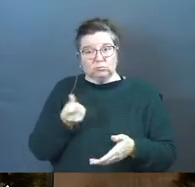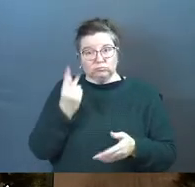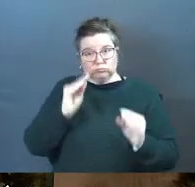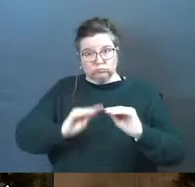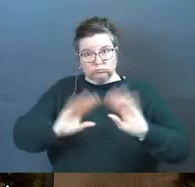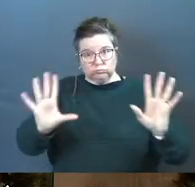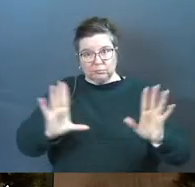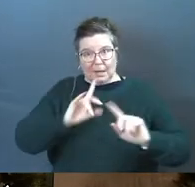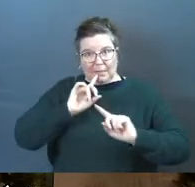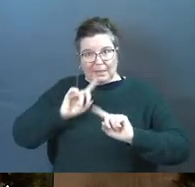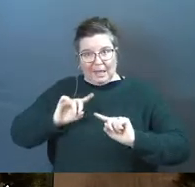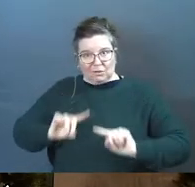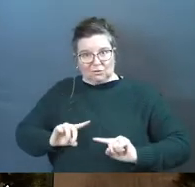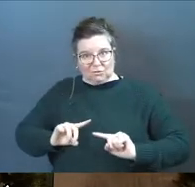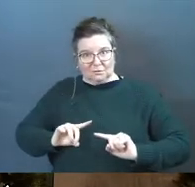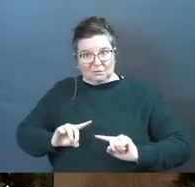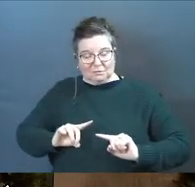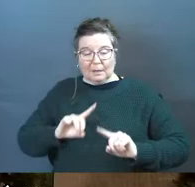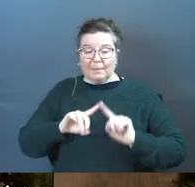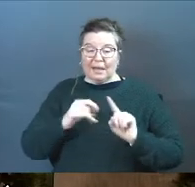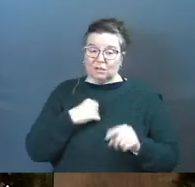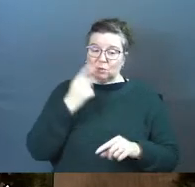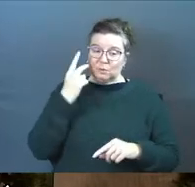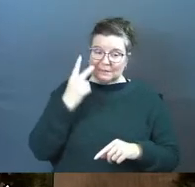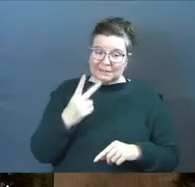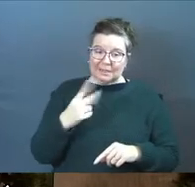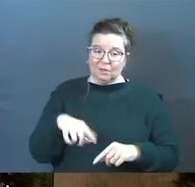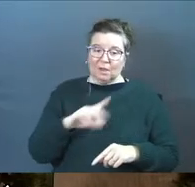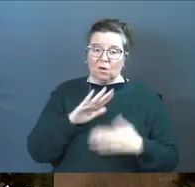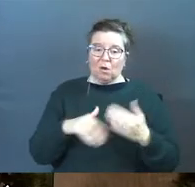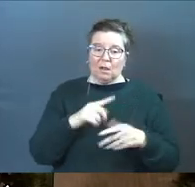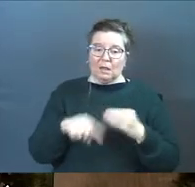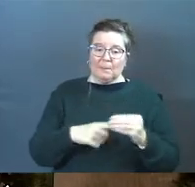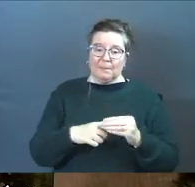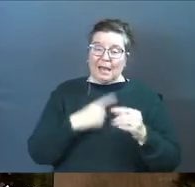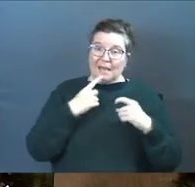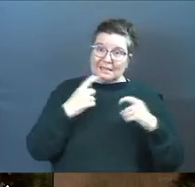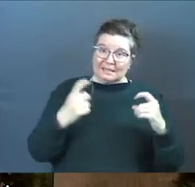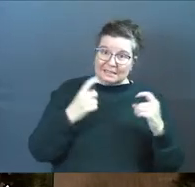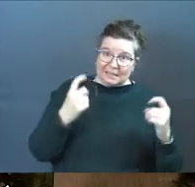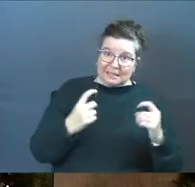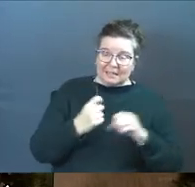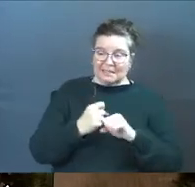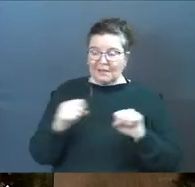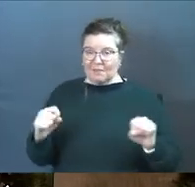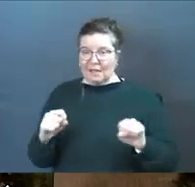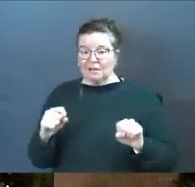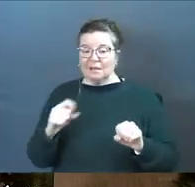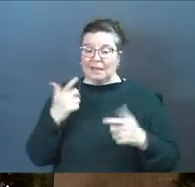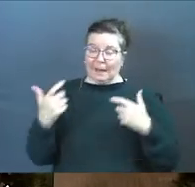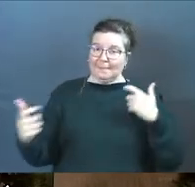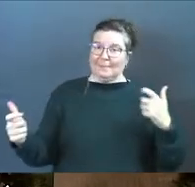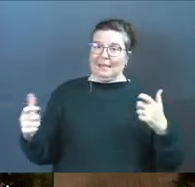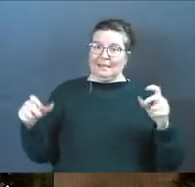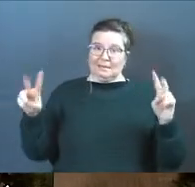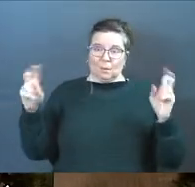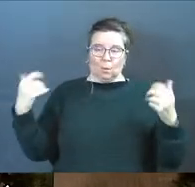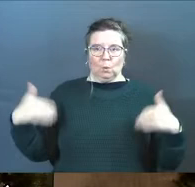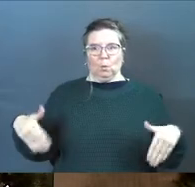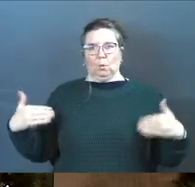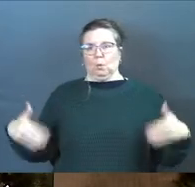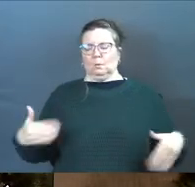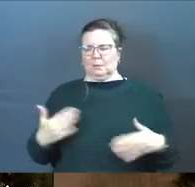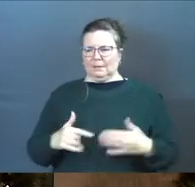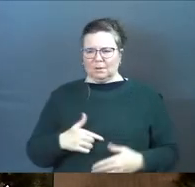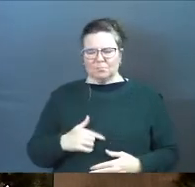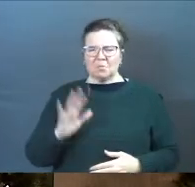you understand the answers to those questions. But as you can see, they are all about sin and salvation. They are big, big topics. And some of